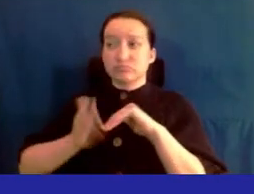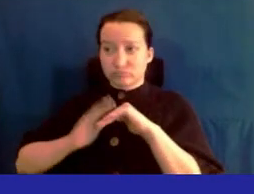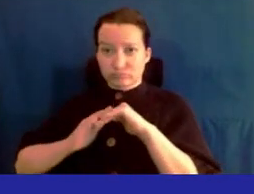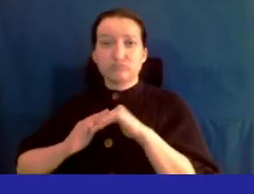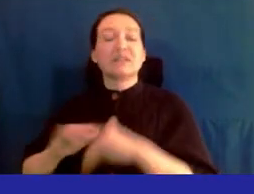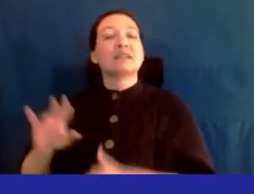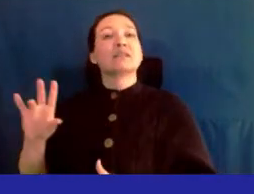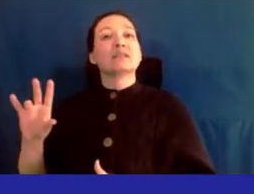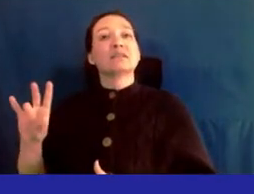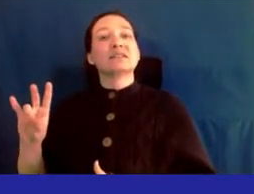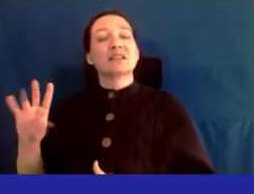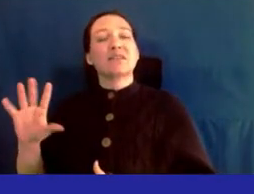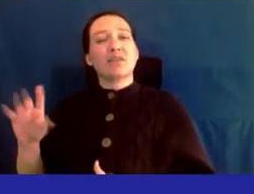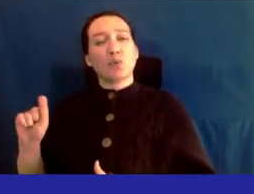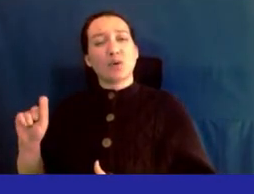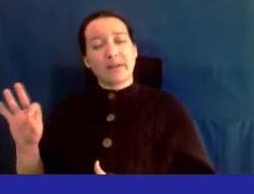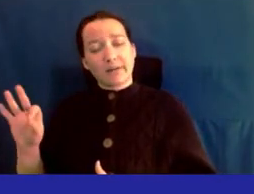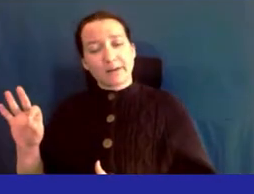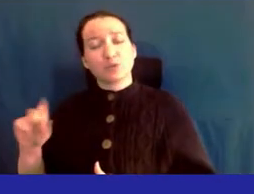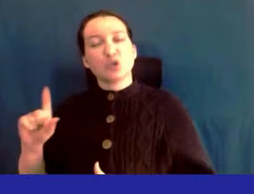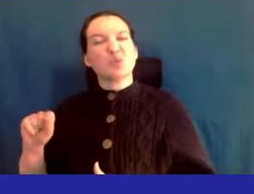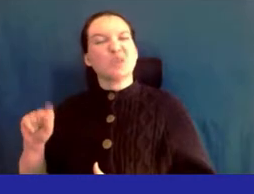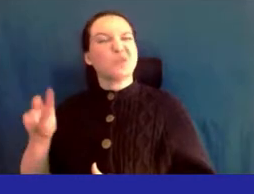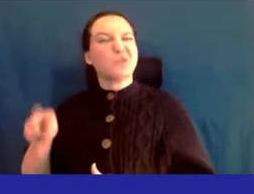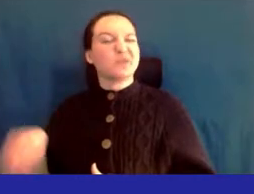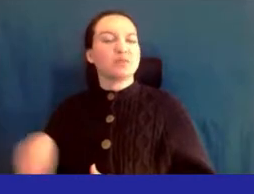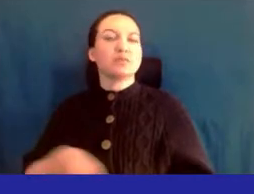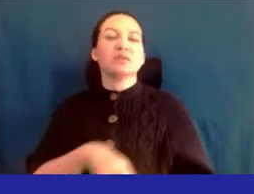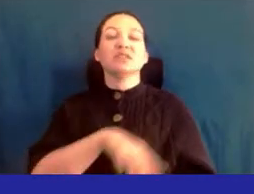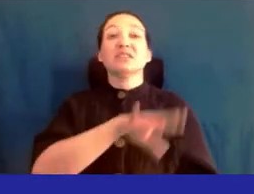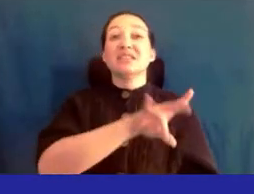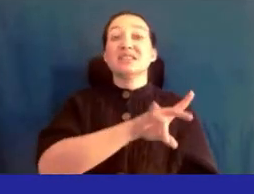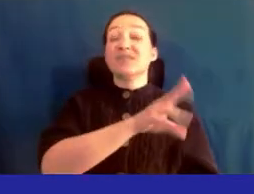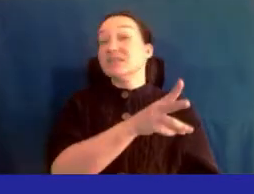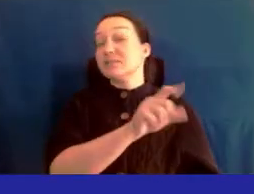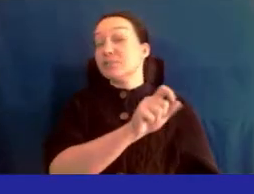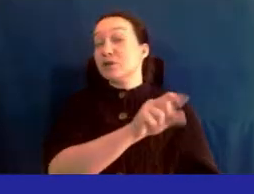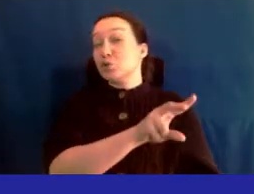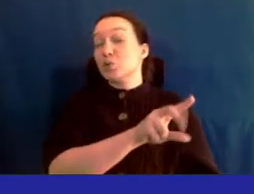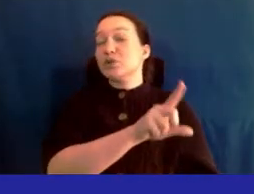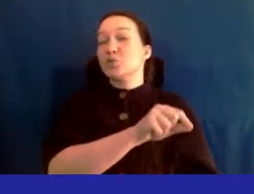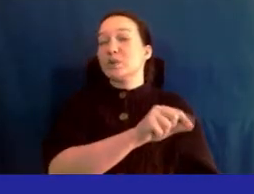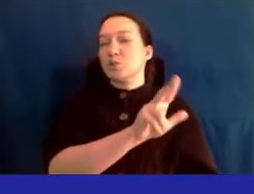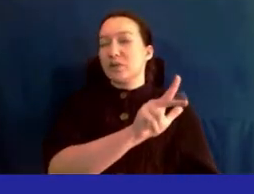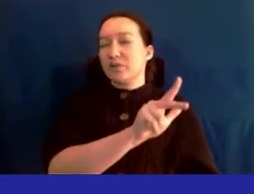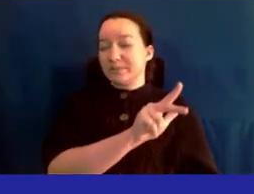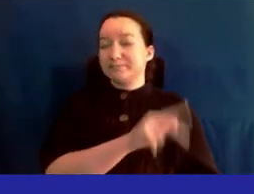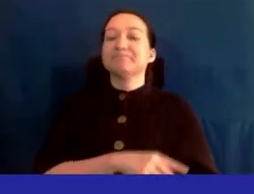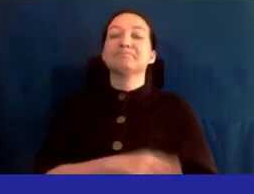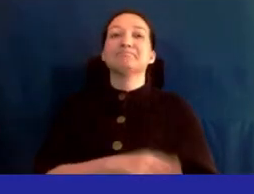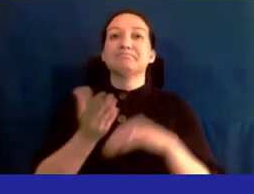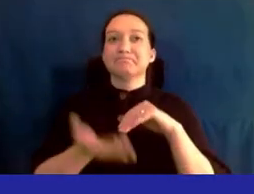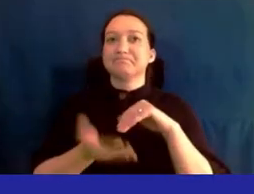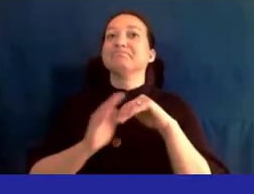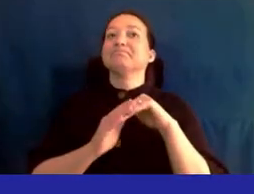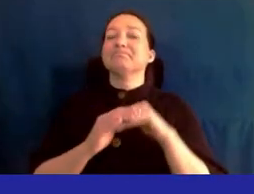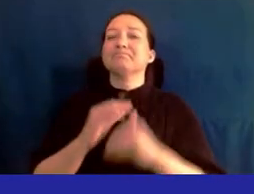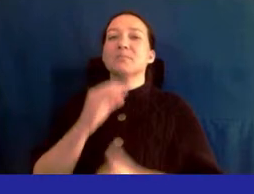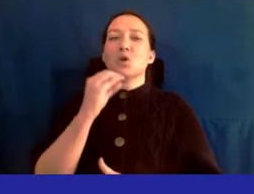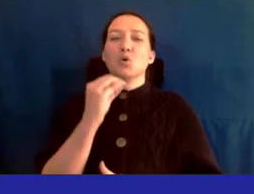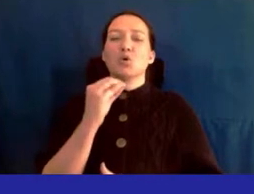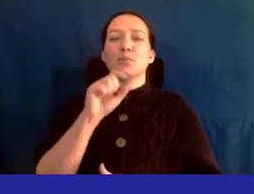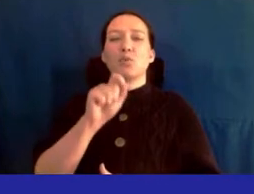75.9 in 2022 to 76.2 in 2023 an increase of 0